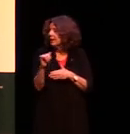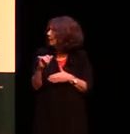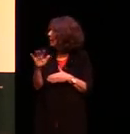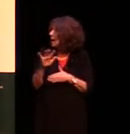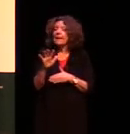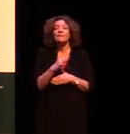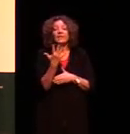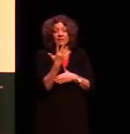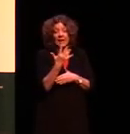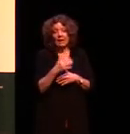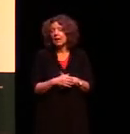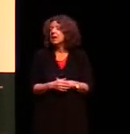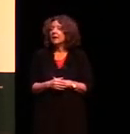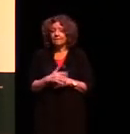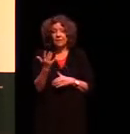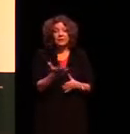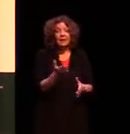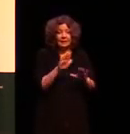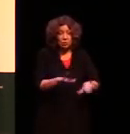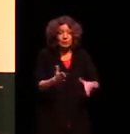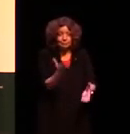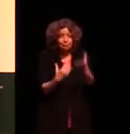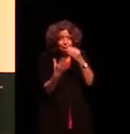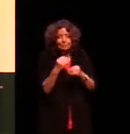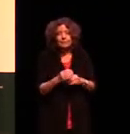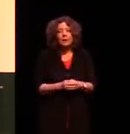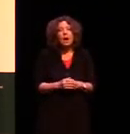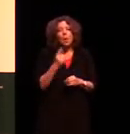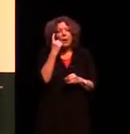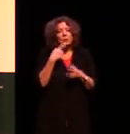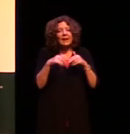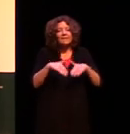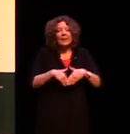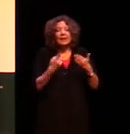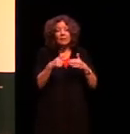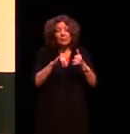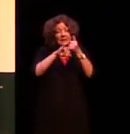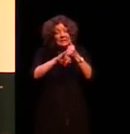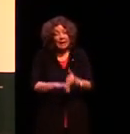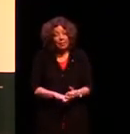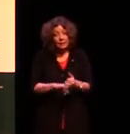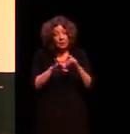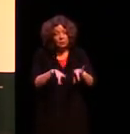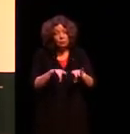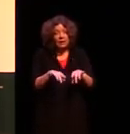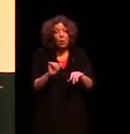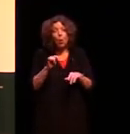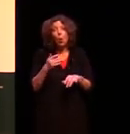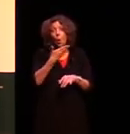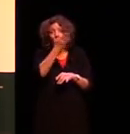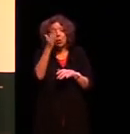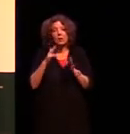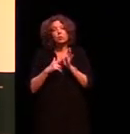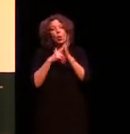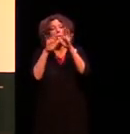around fifteen twenty or yeah okay fifteen I was wondering if any of those are in southern Australia or if they're all in northern Australia